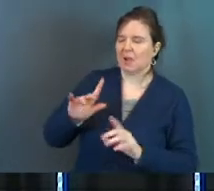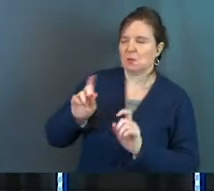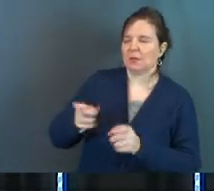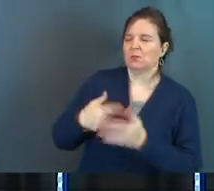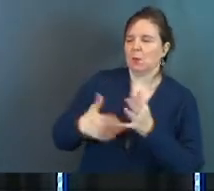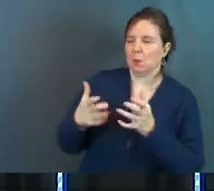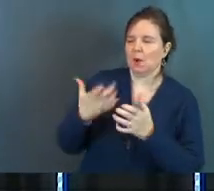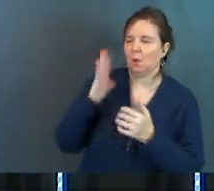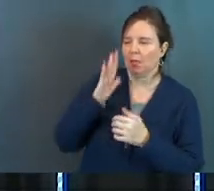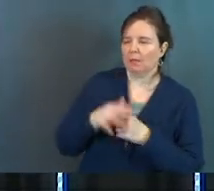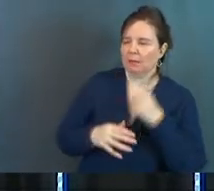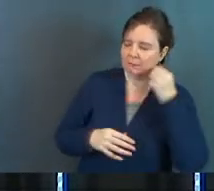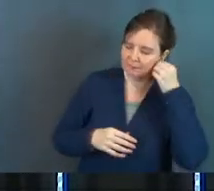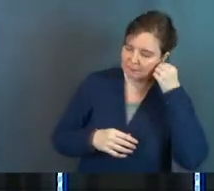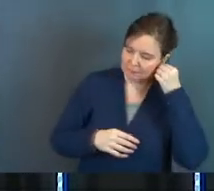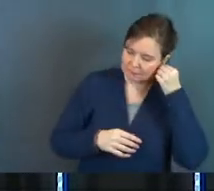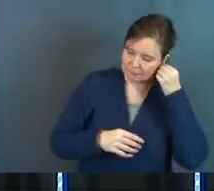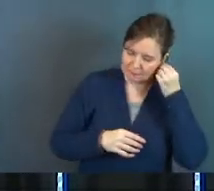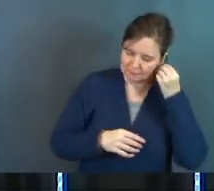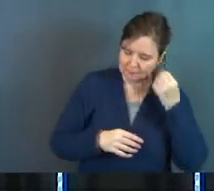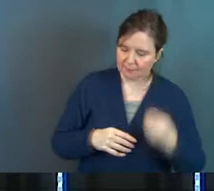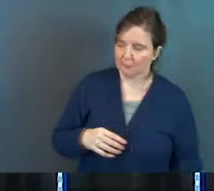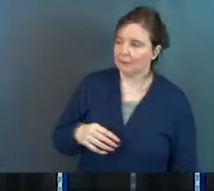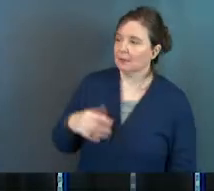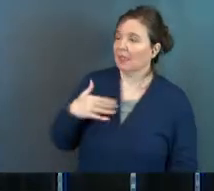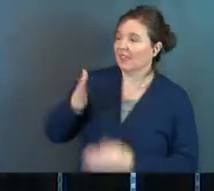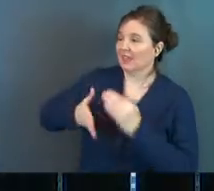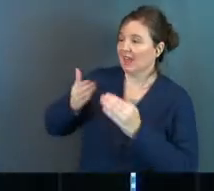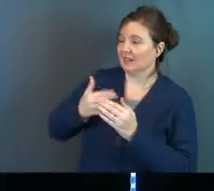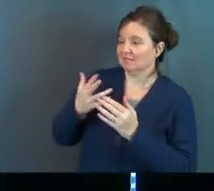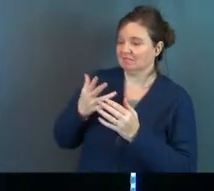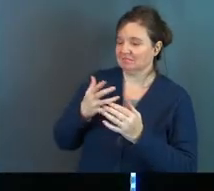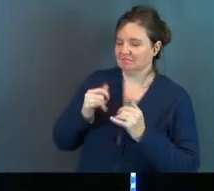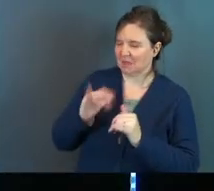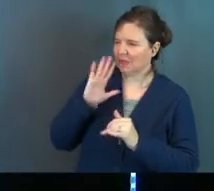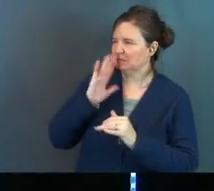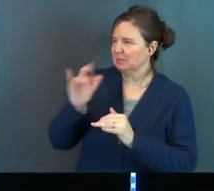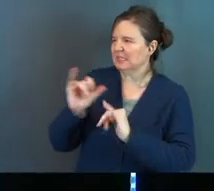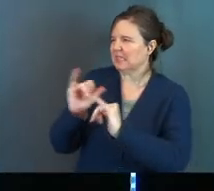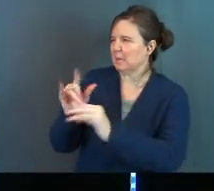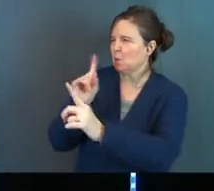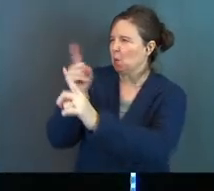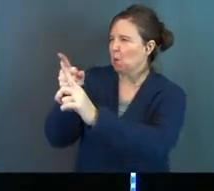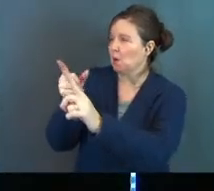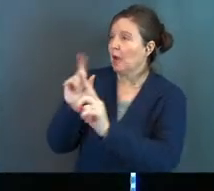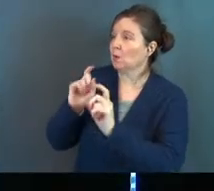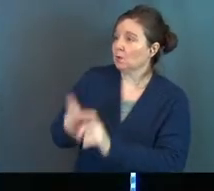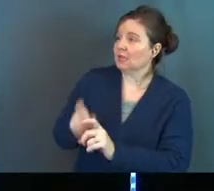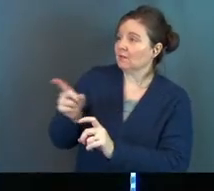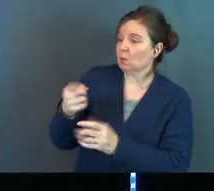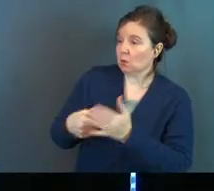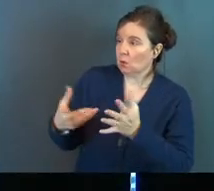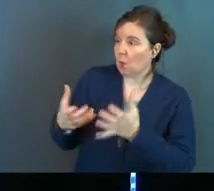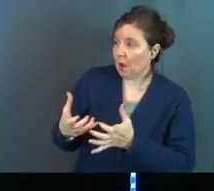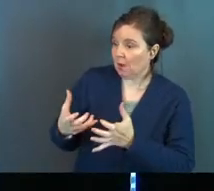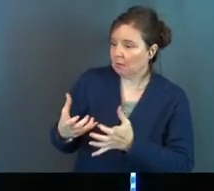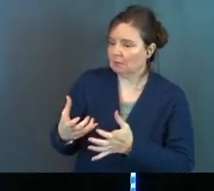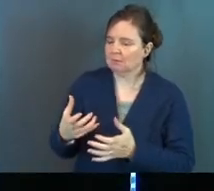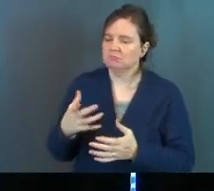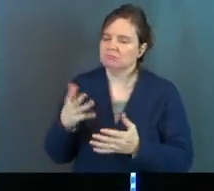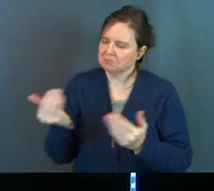going to give you what you want. How about the ends justify the means? I'm going to give you what you want.